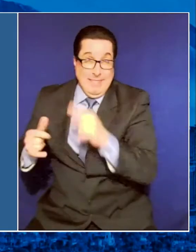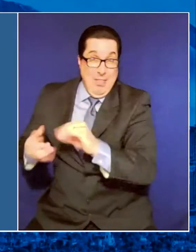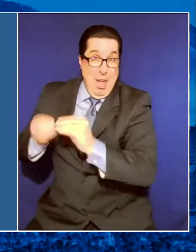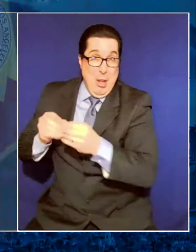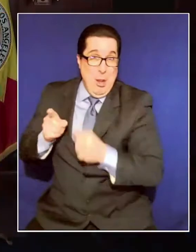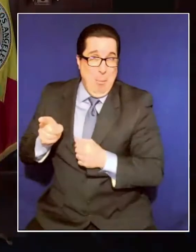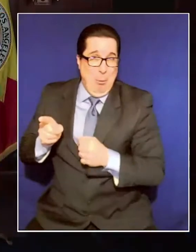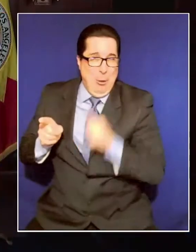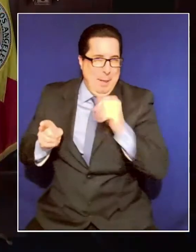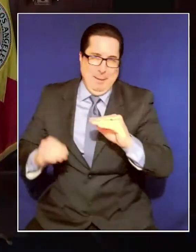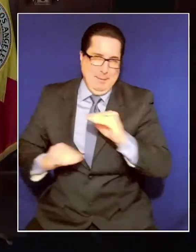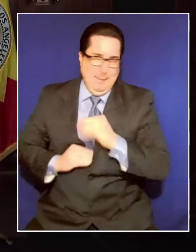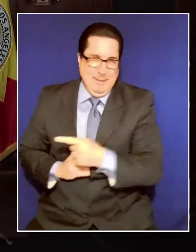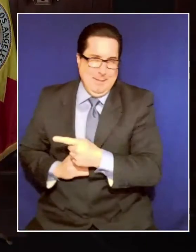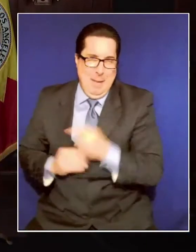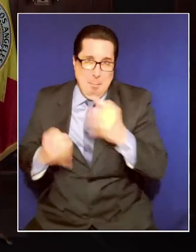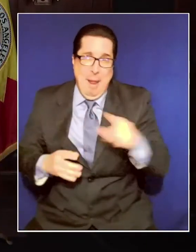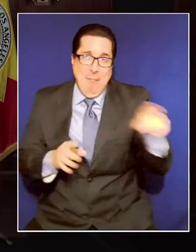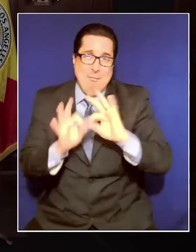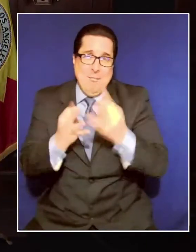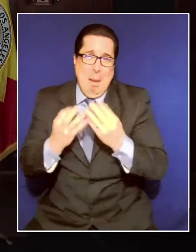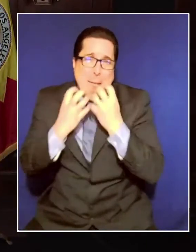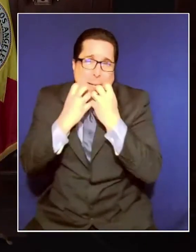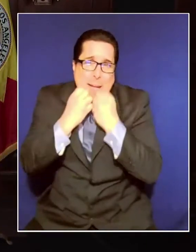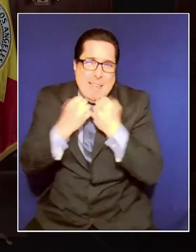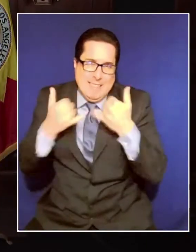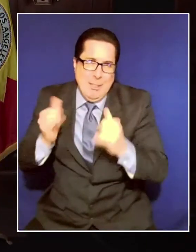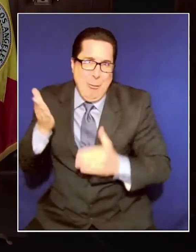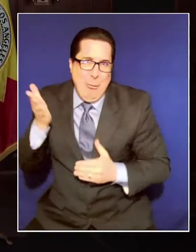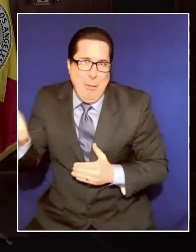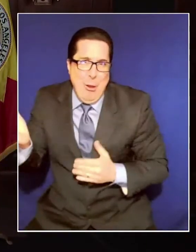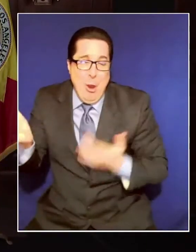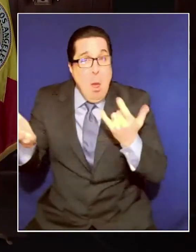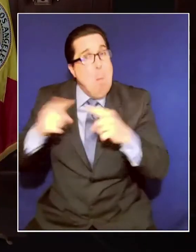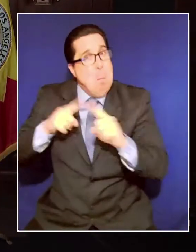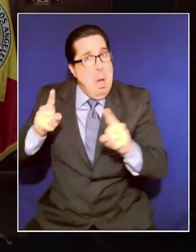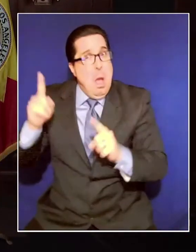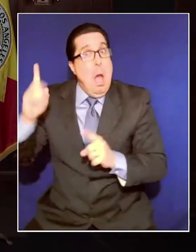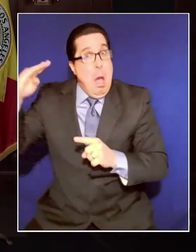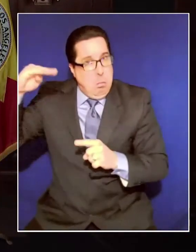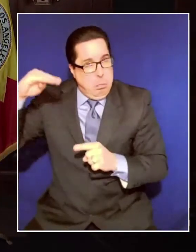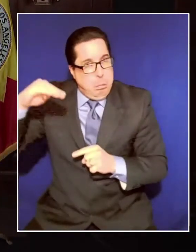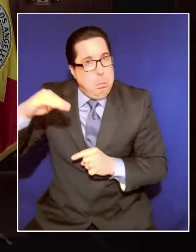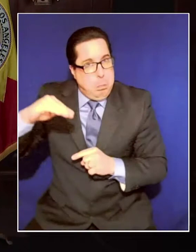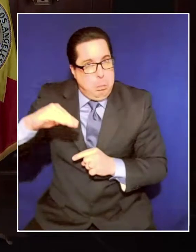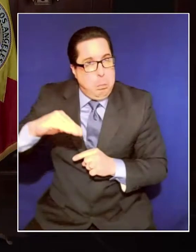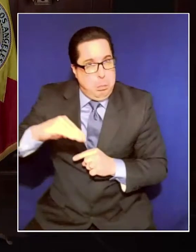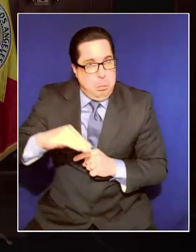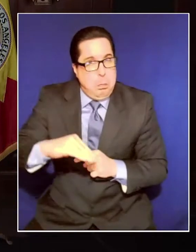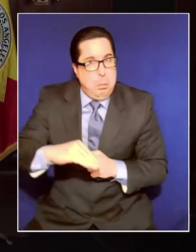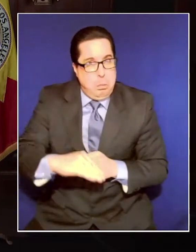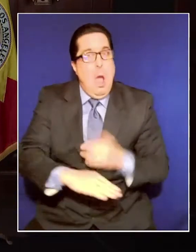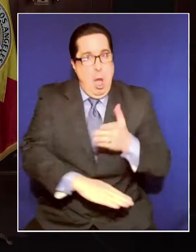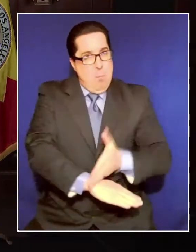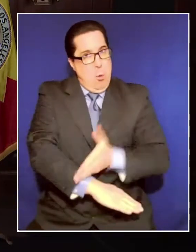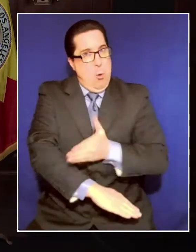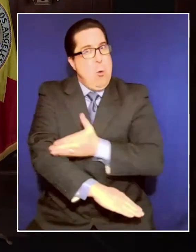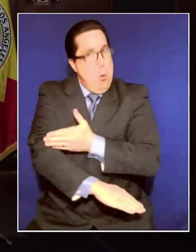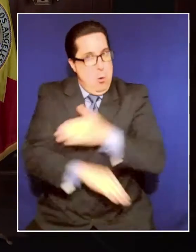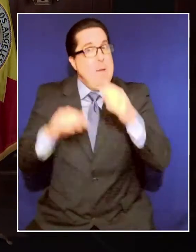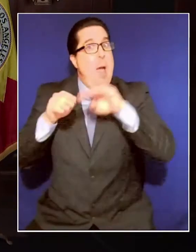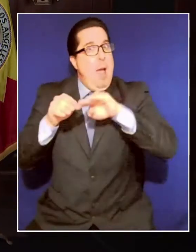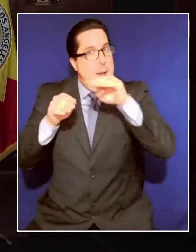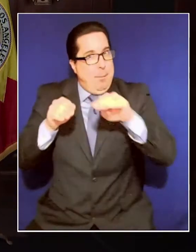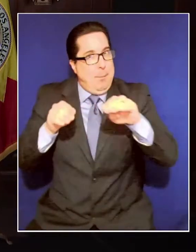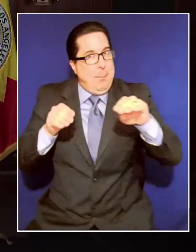All data points are trending in the right direction, but I need you to stay vigilant. Even as we wait for more doses, we haven't